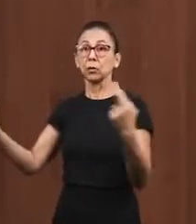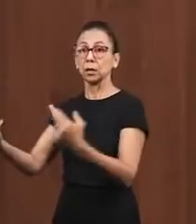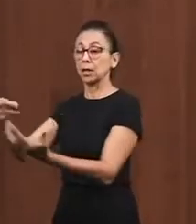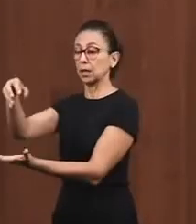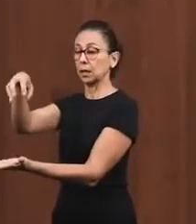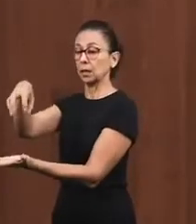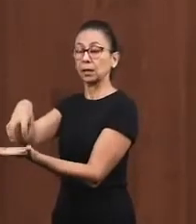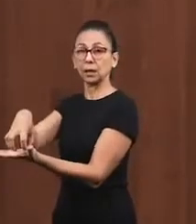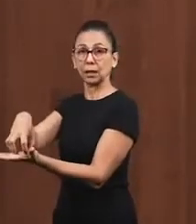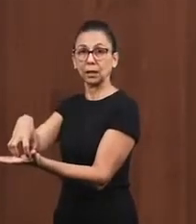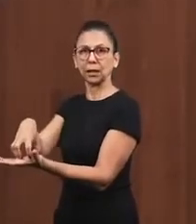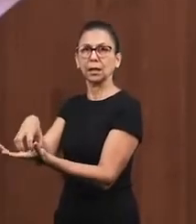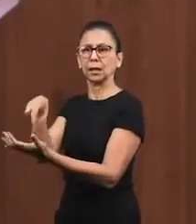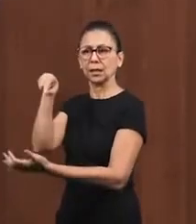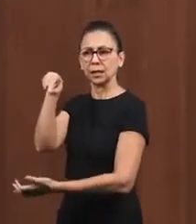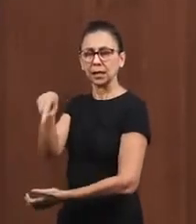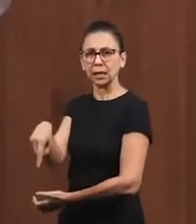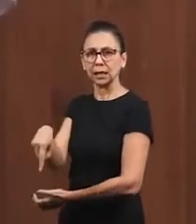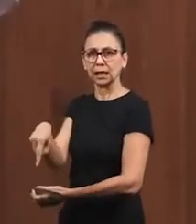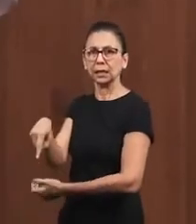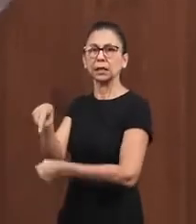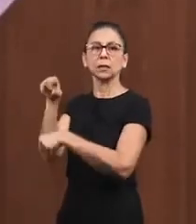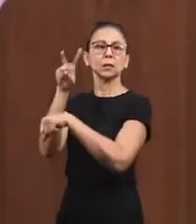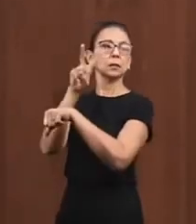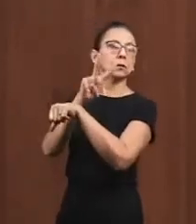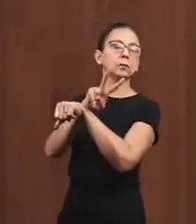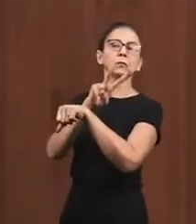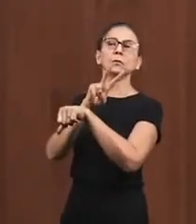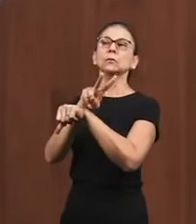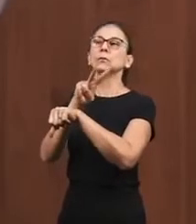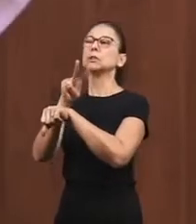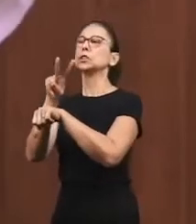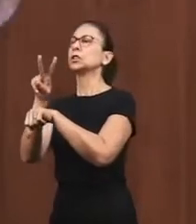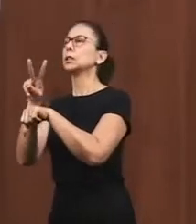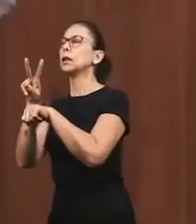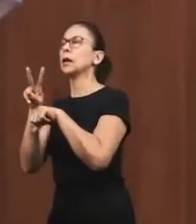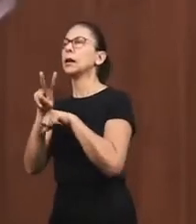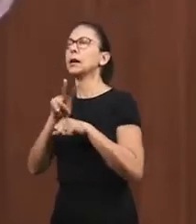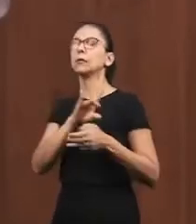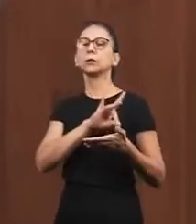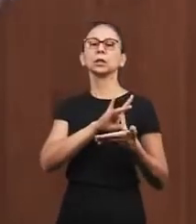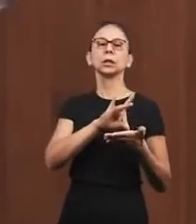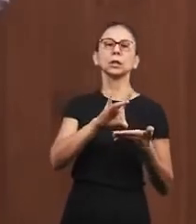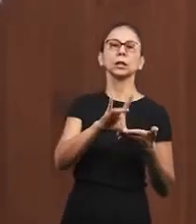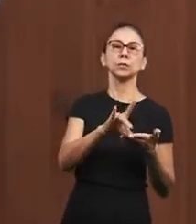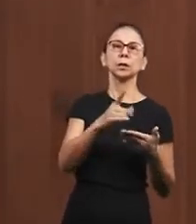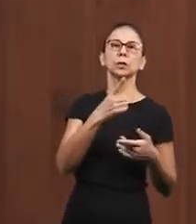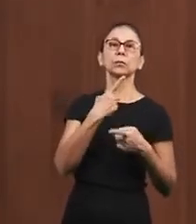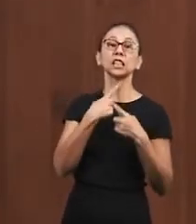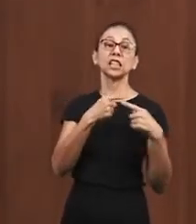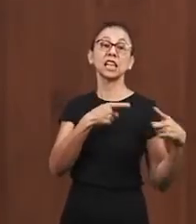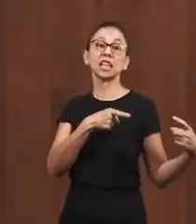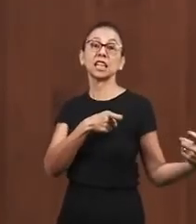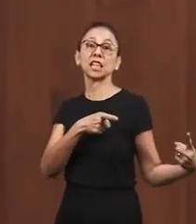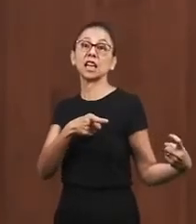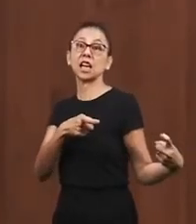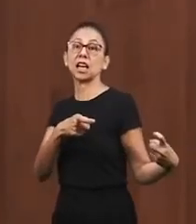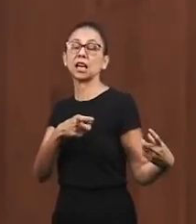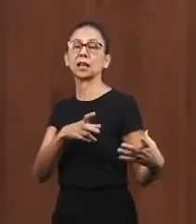protect themselves from the enemies who wanted war intermediates the wall talks about